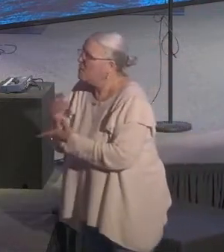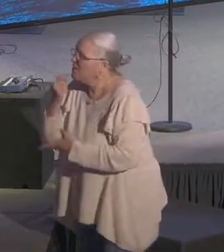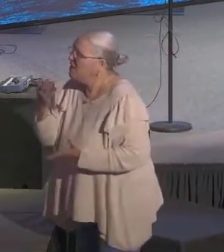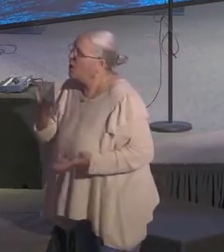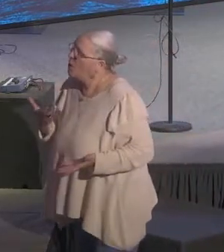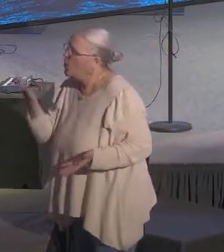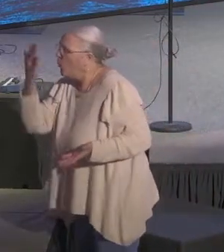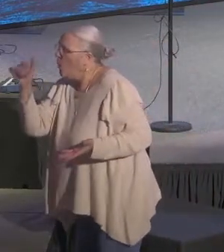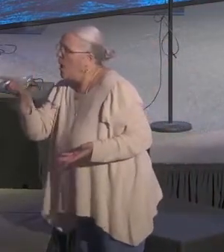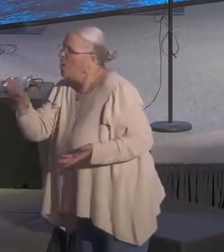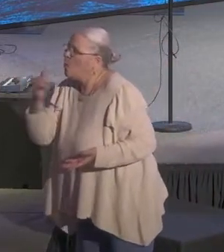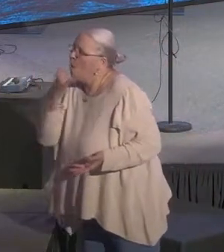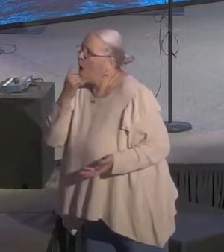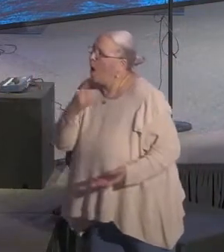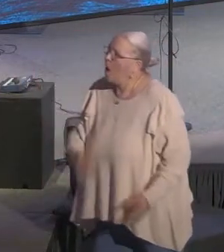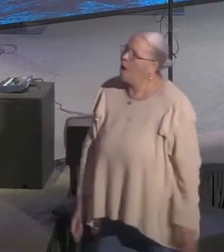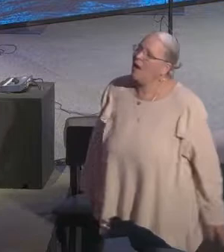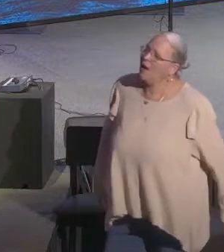Pride.